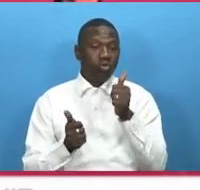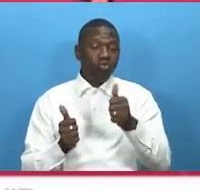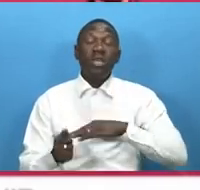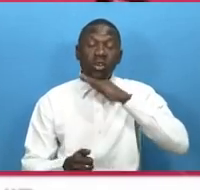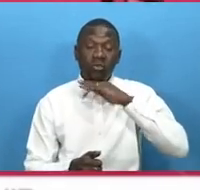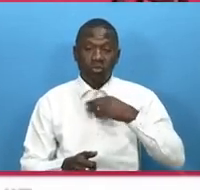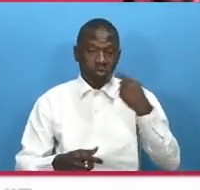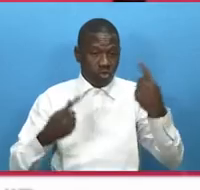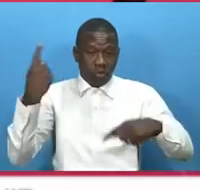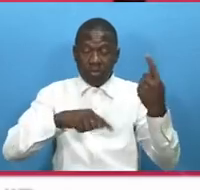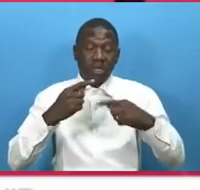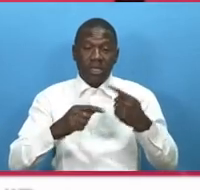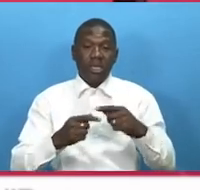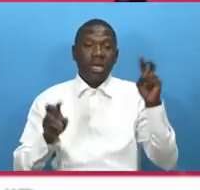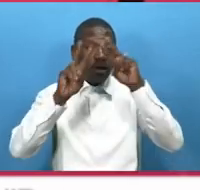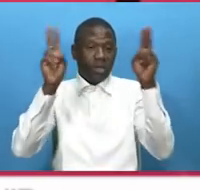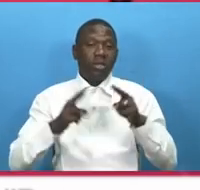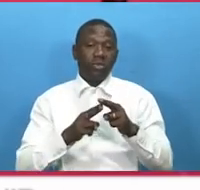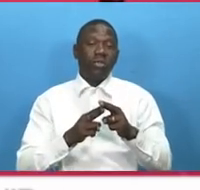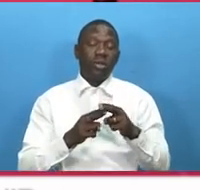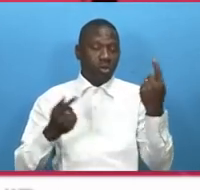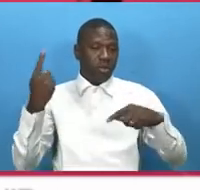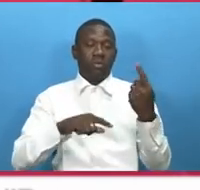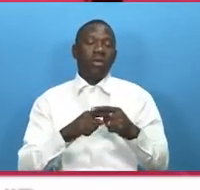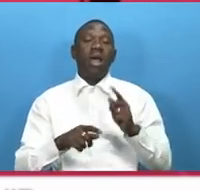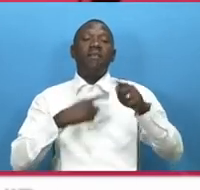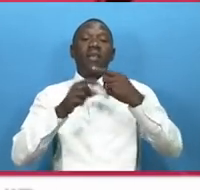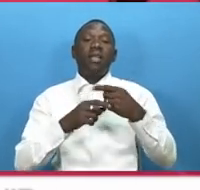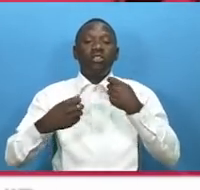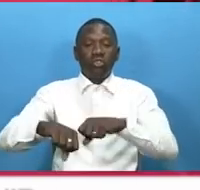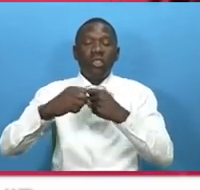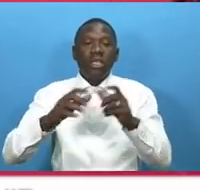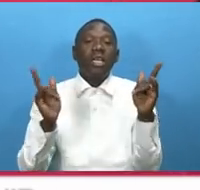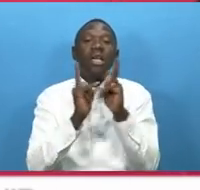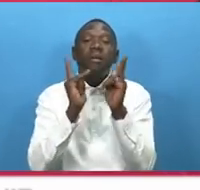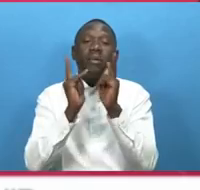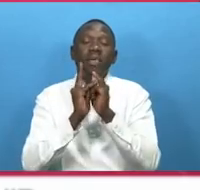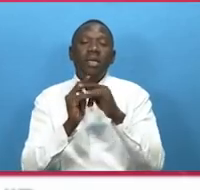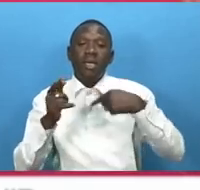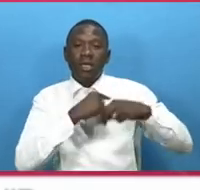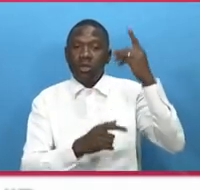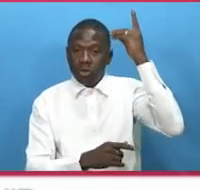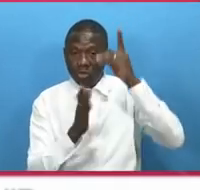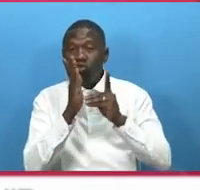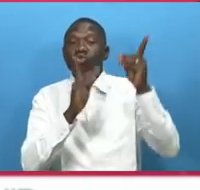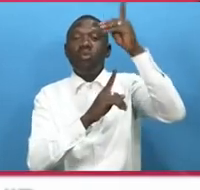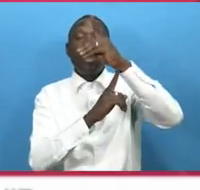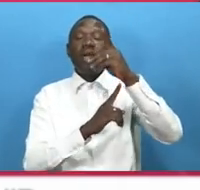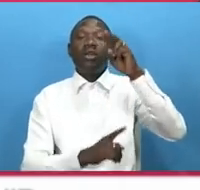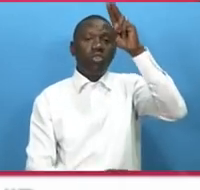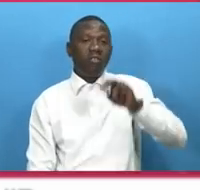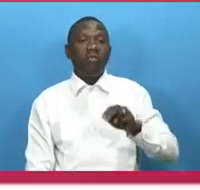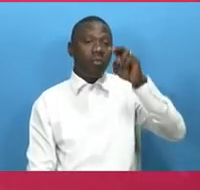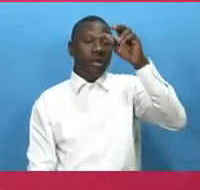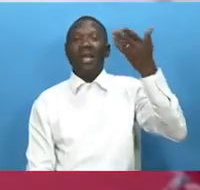international stage after their training camp in dubai in november last year the players will have their first real test in this